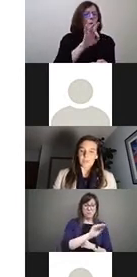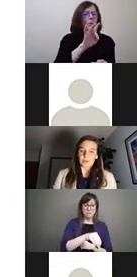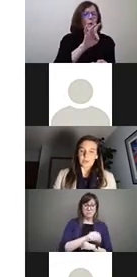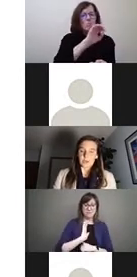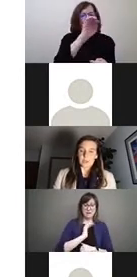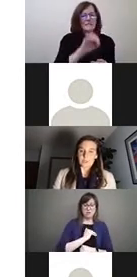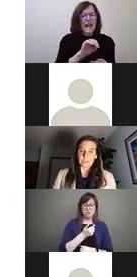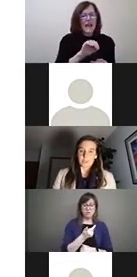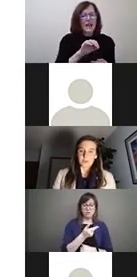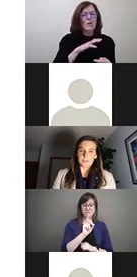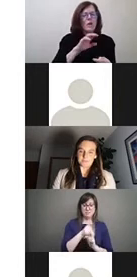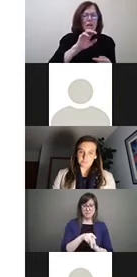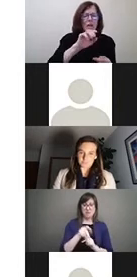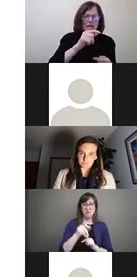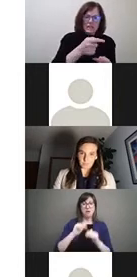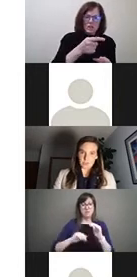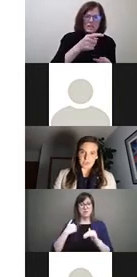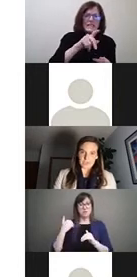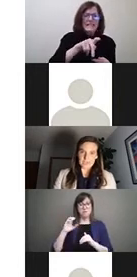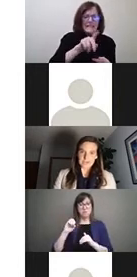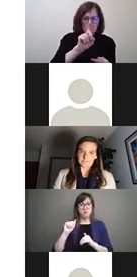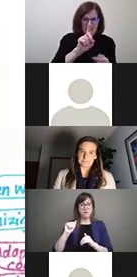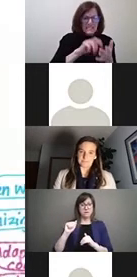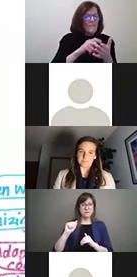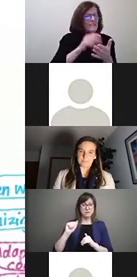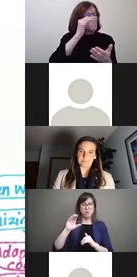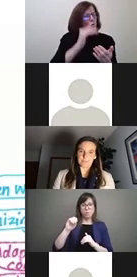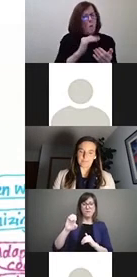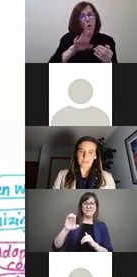which is lower than the OECD total. Go to the next slide.